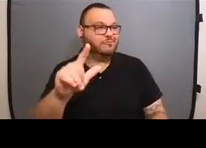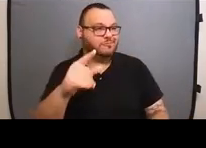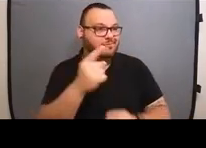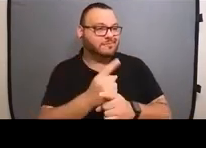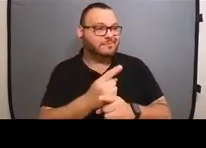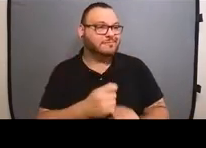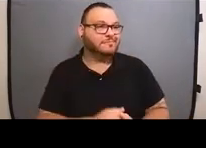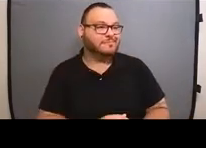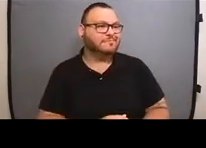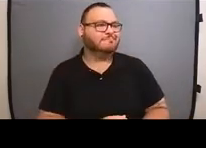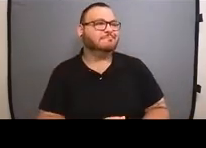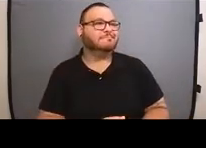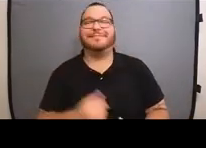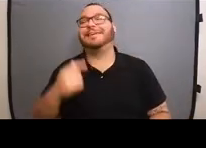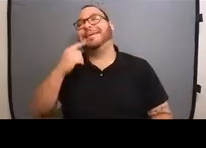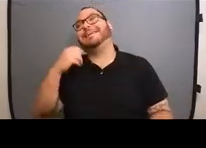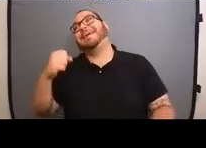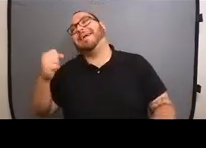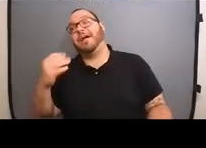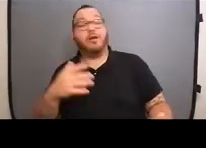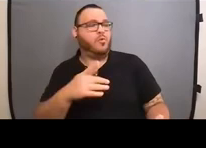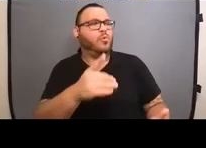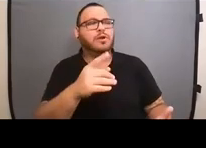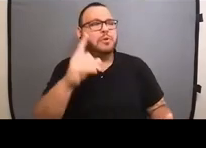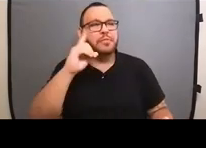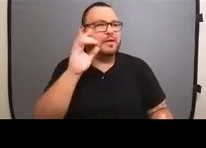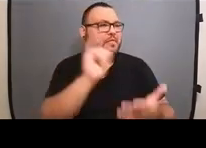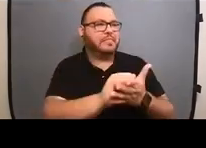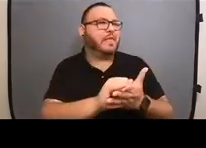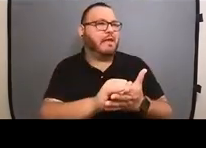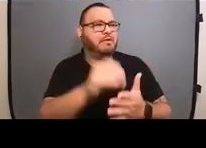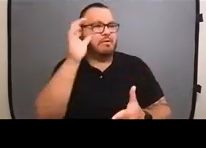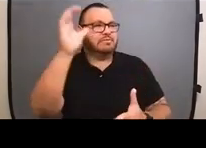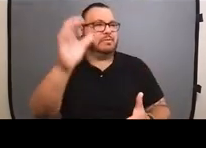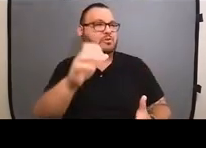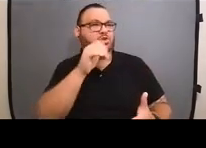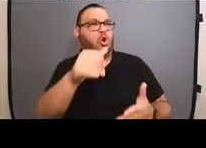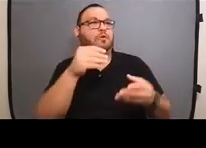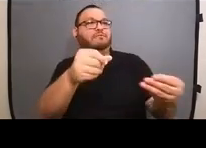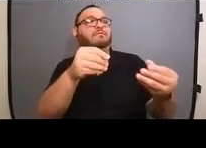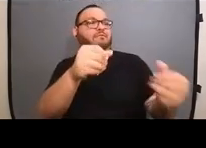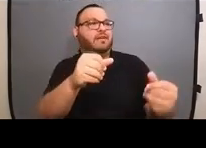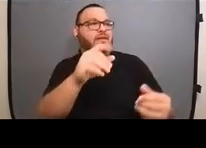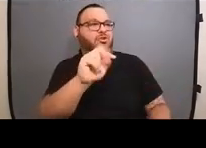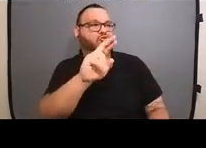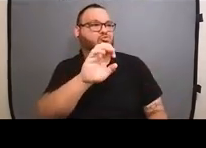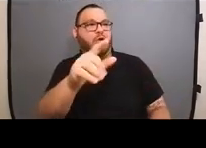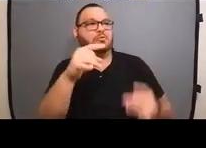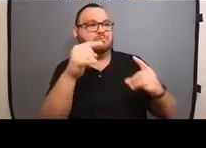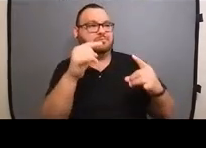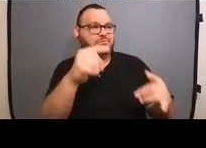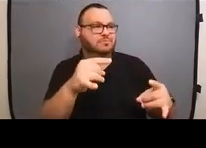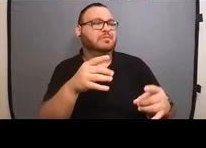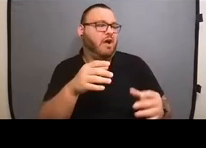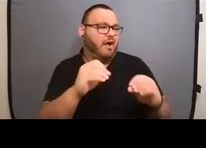What do you think about the idea that, um, the don't feed the trolls idea? Obviously you, you play with them sometimes you, you tease